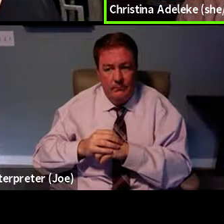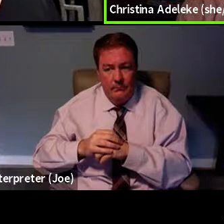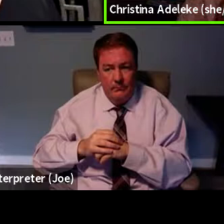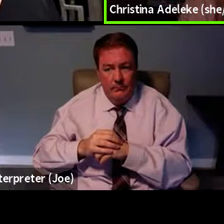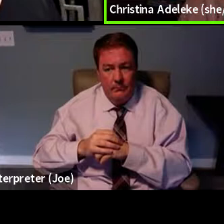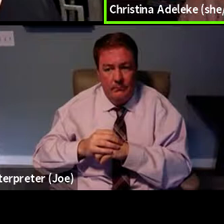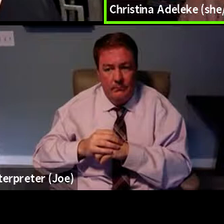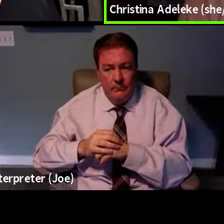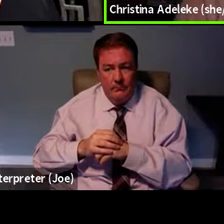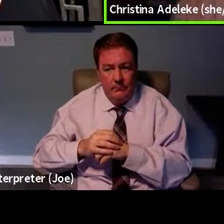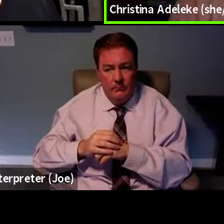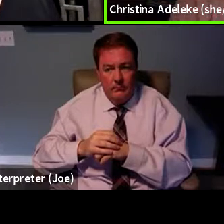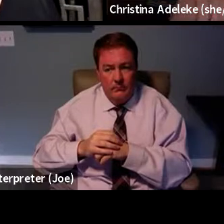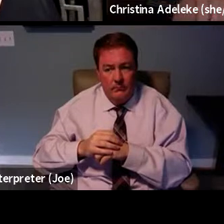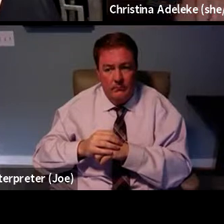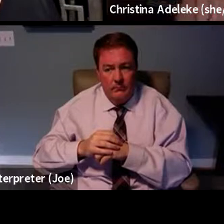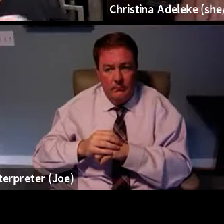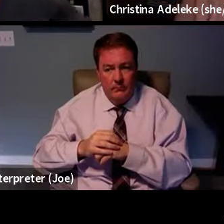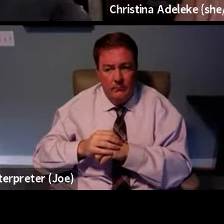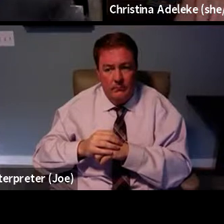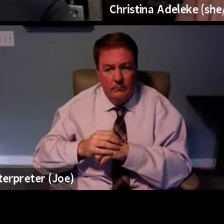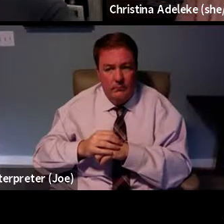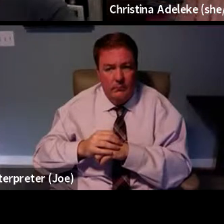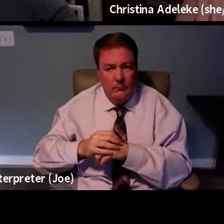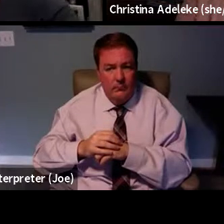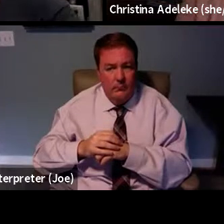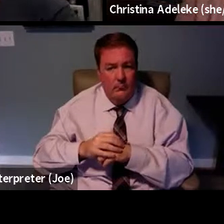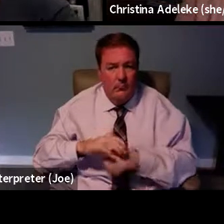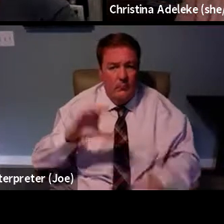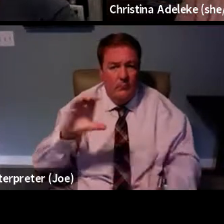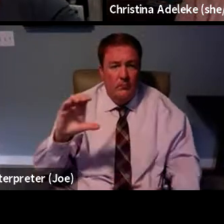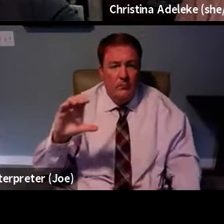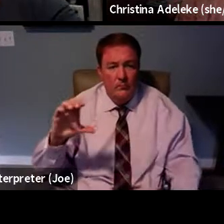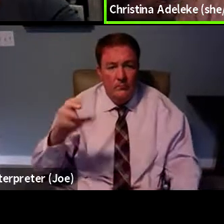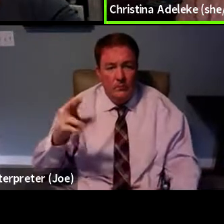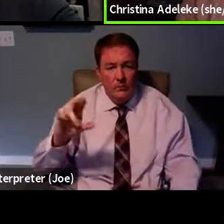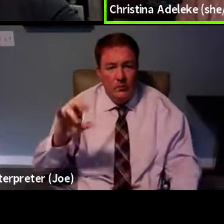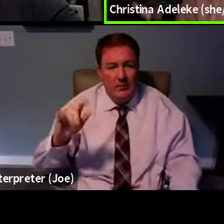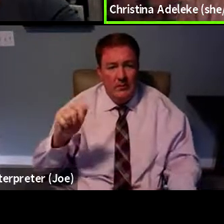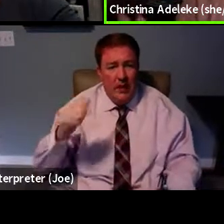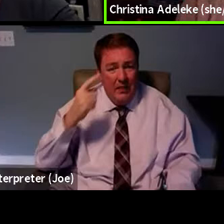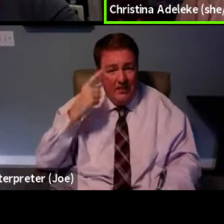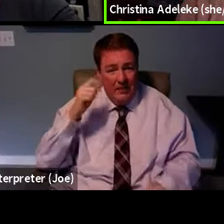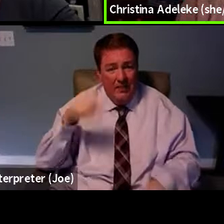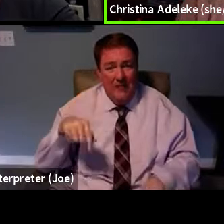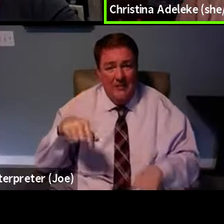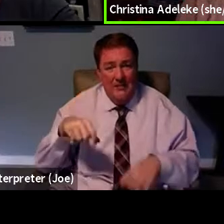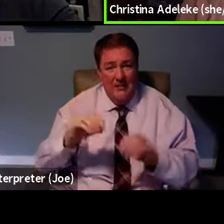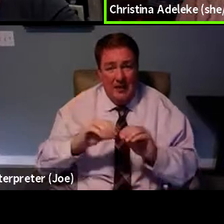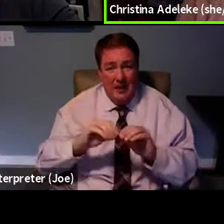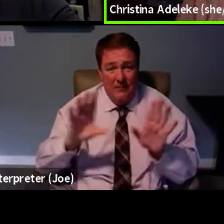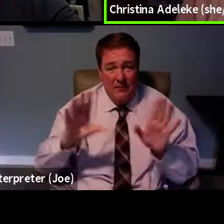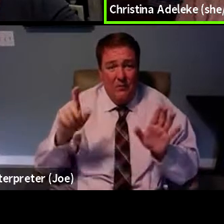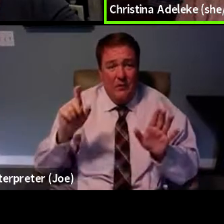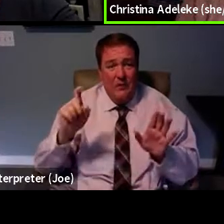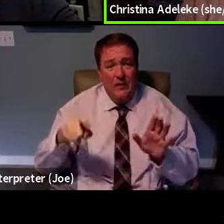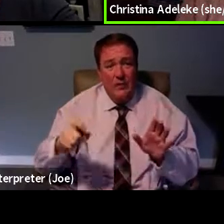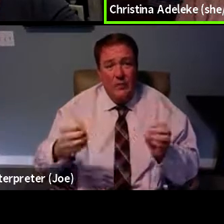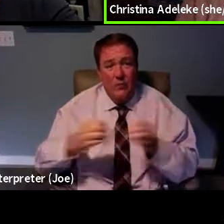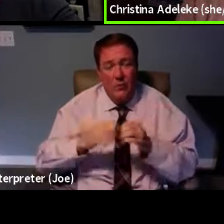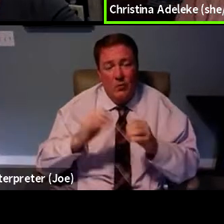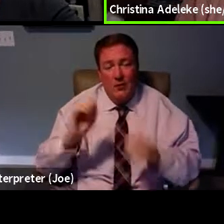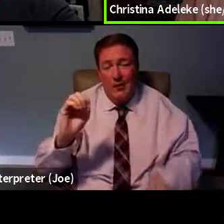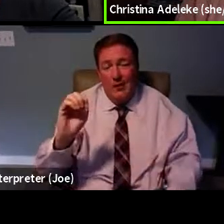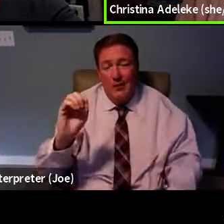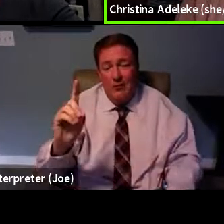Go ahead, Christina. ahead. I was just going to say, like, something super obvious, but I think that we do need more education about